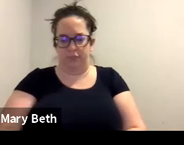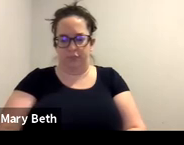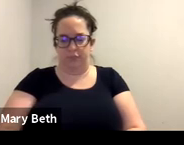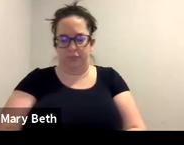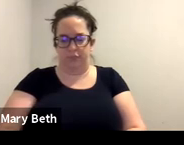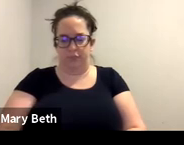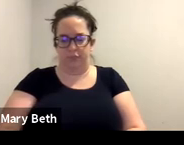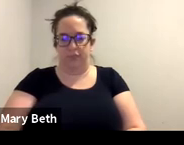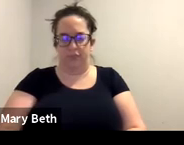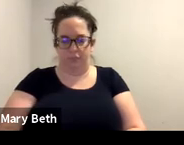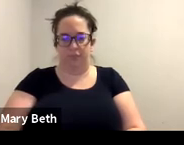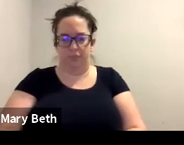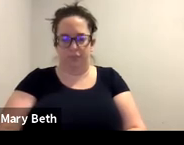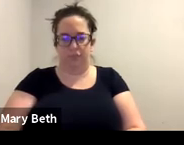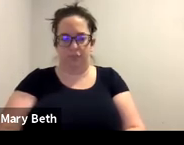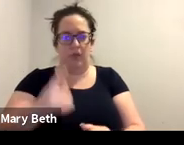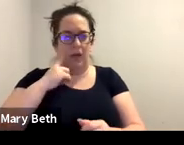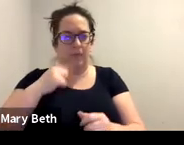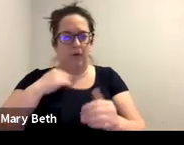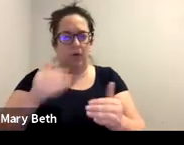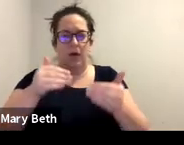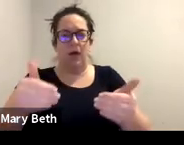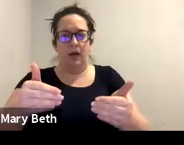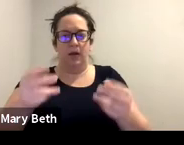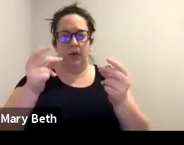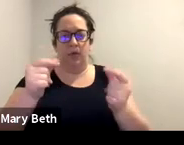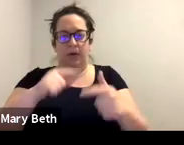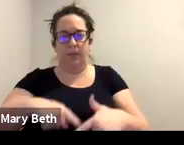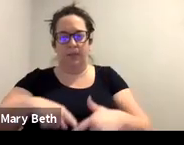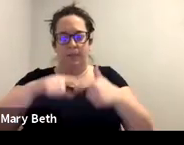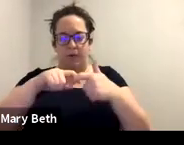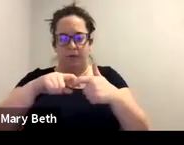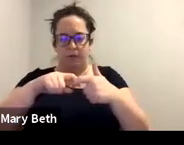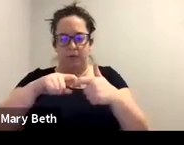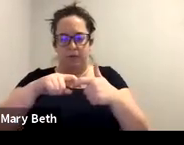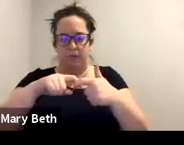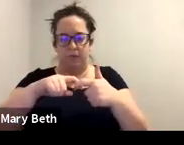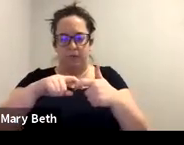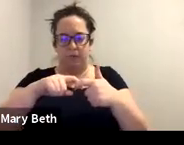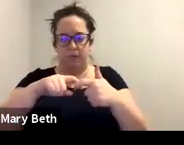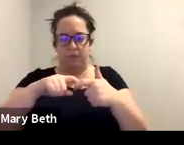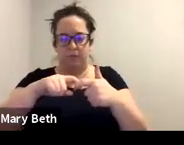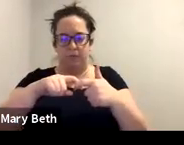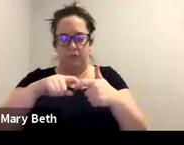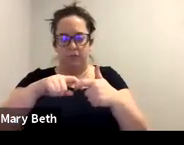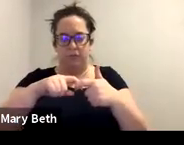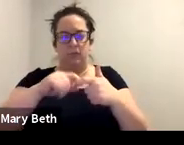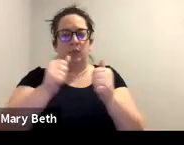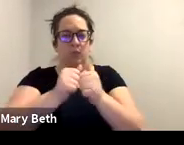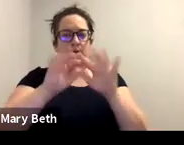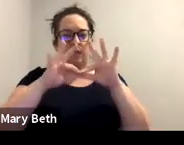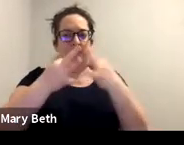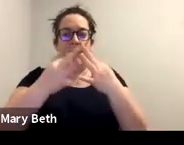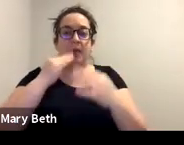a quick pause just to see if there are any questions with family law, housing, and protection orders.